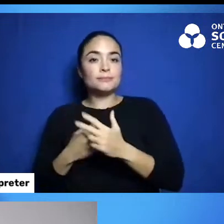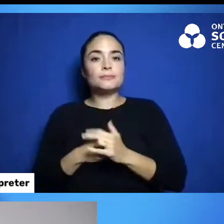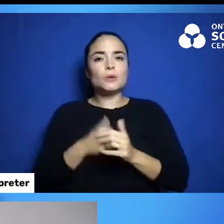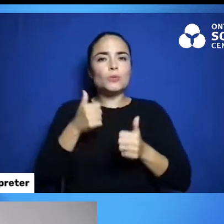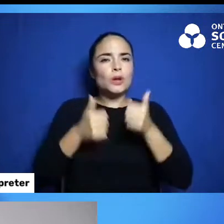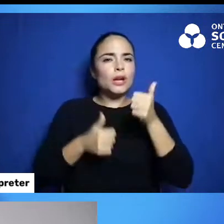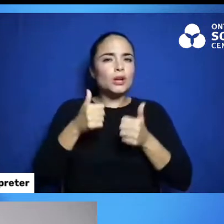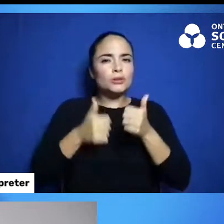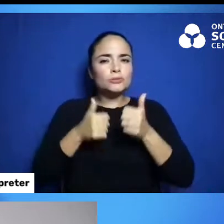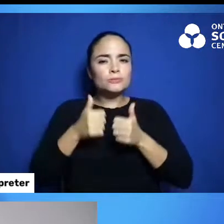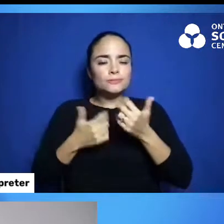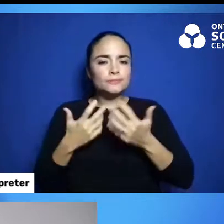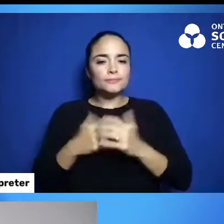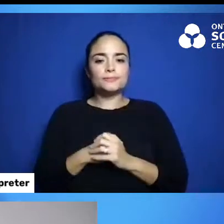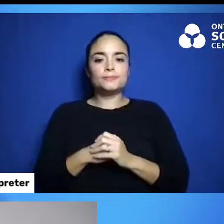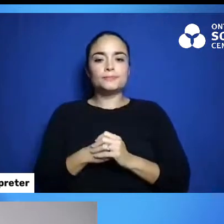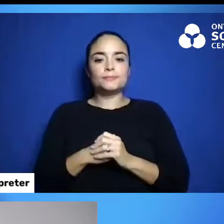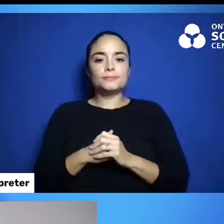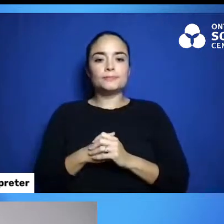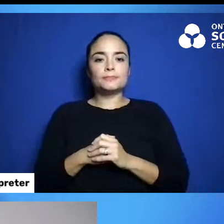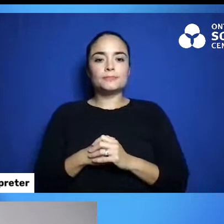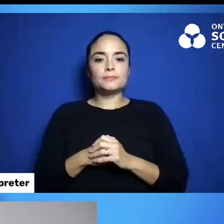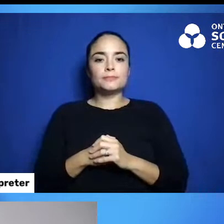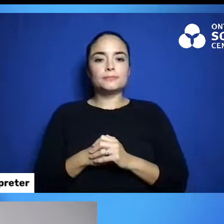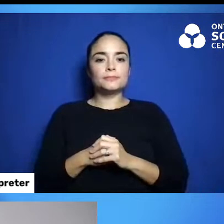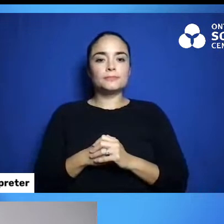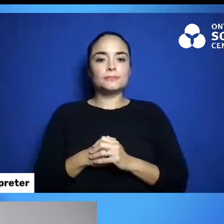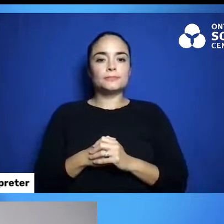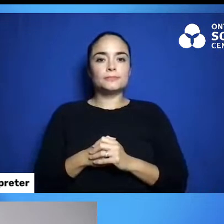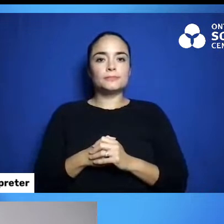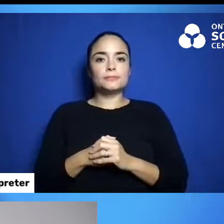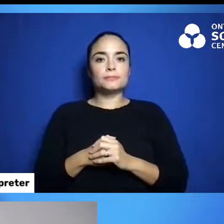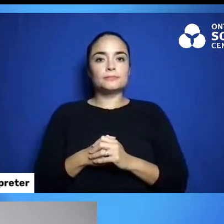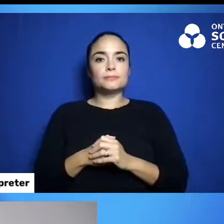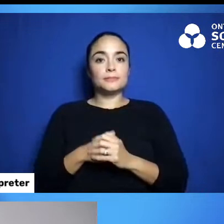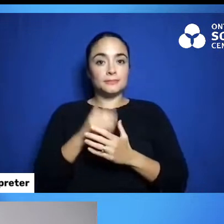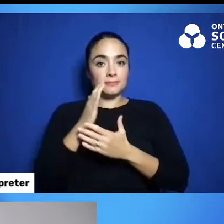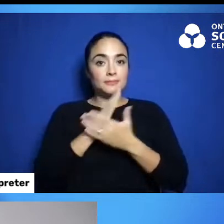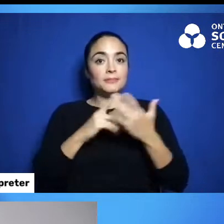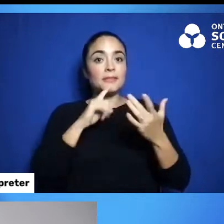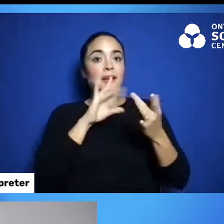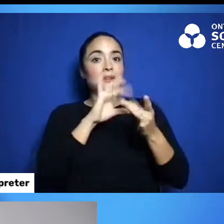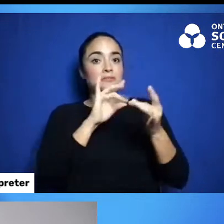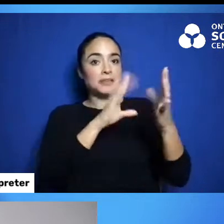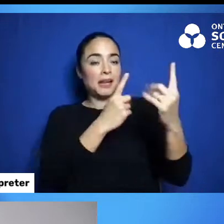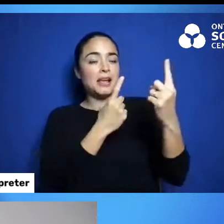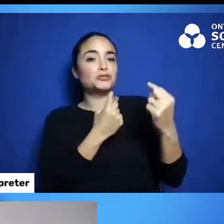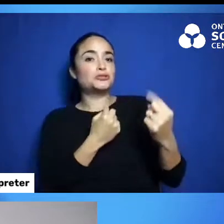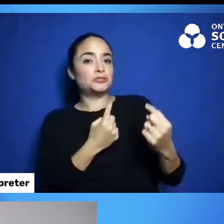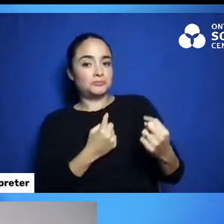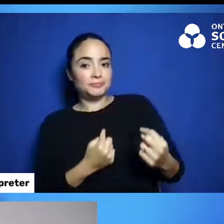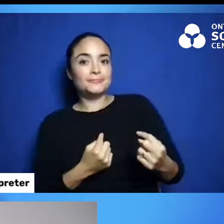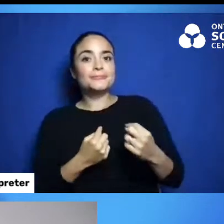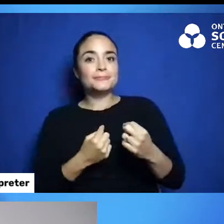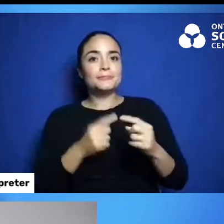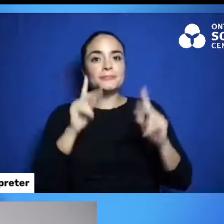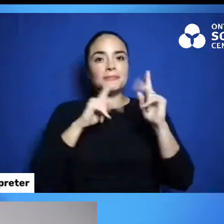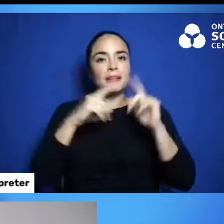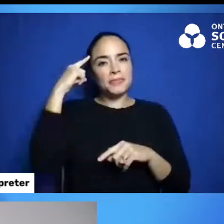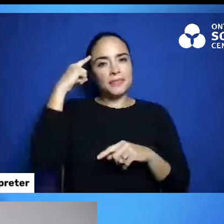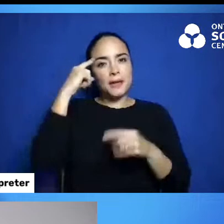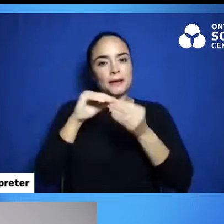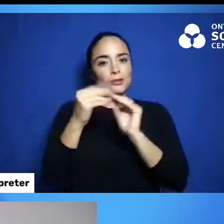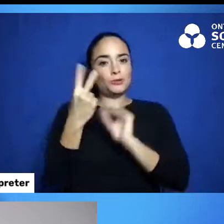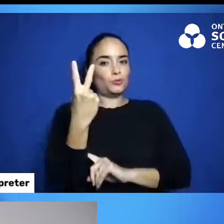So, we have some people answering in. We have lots and lots who think that container number two